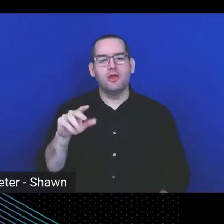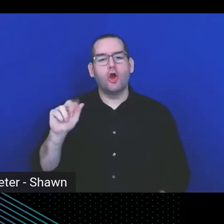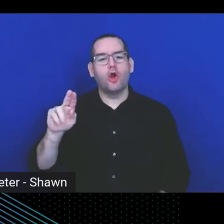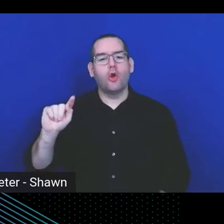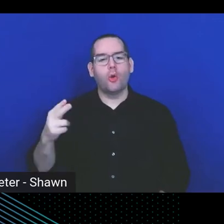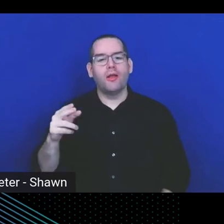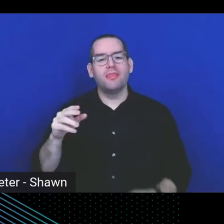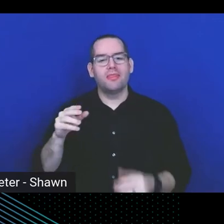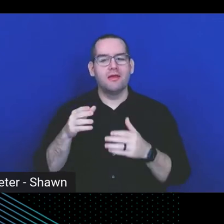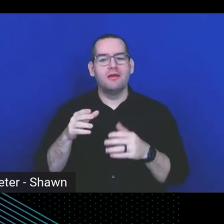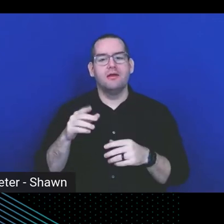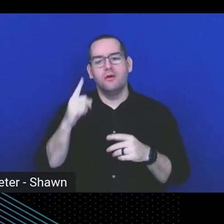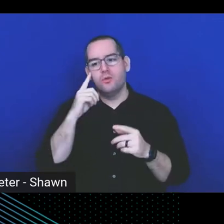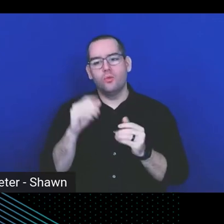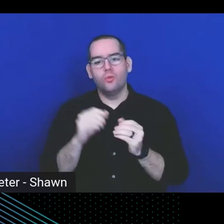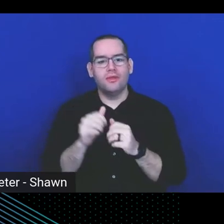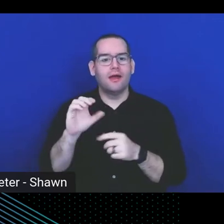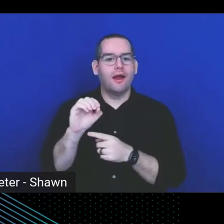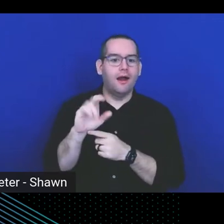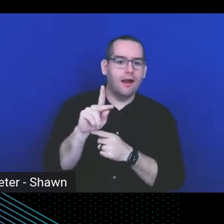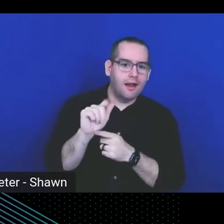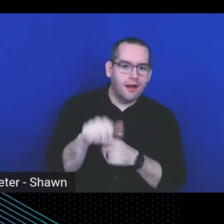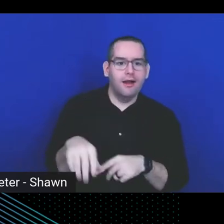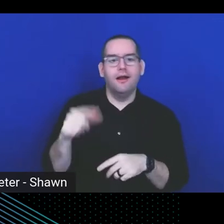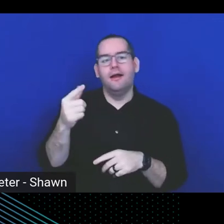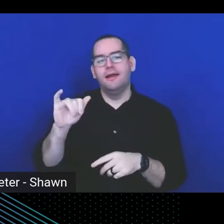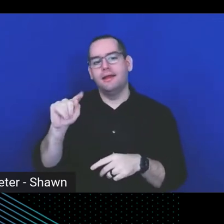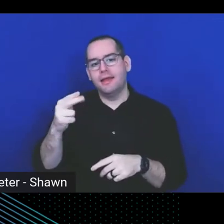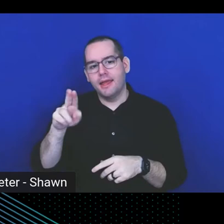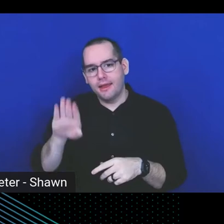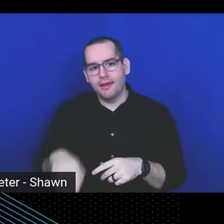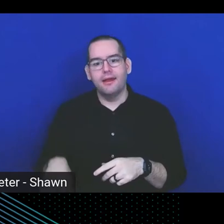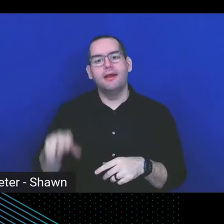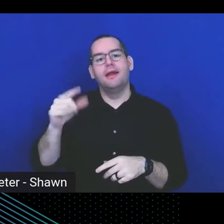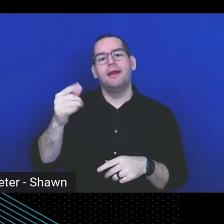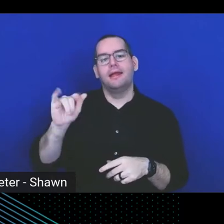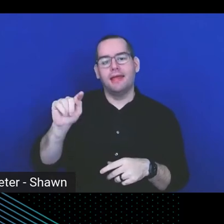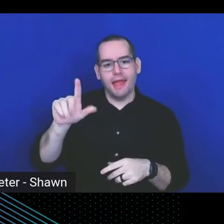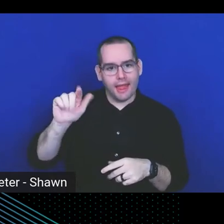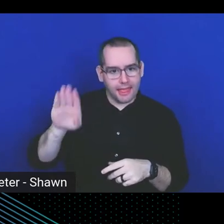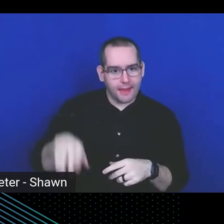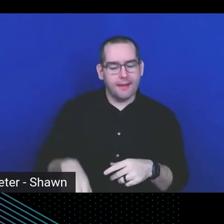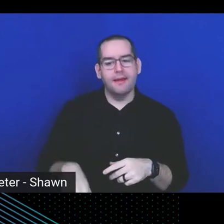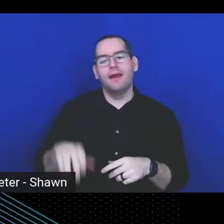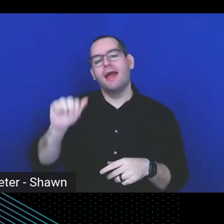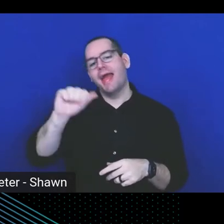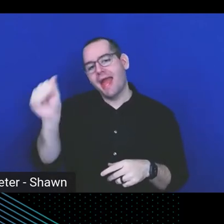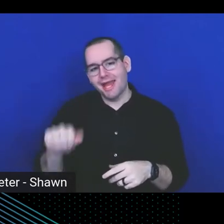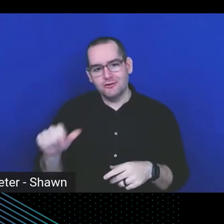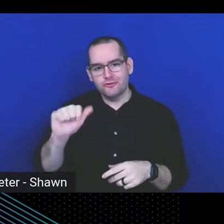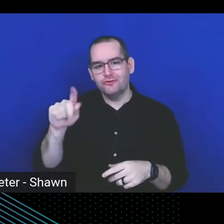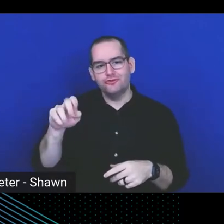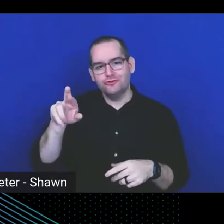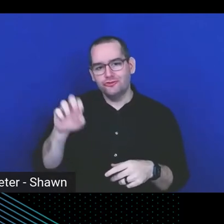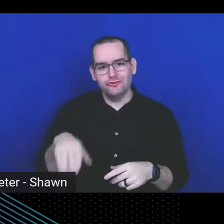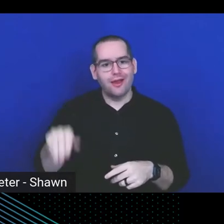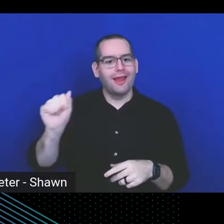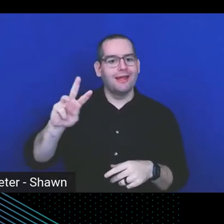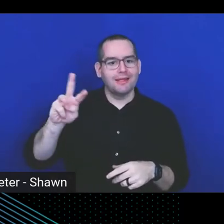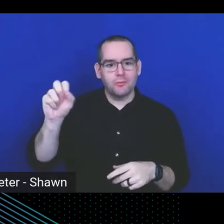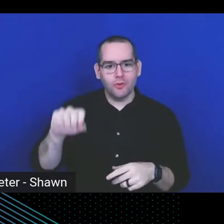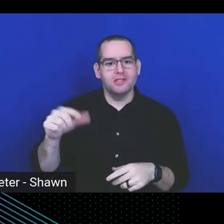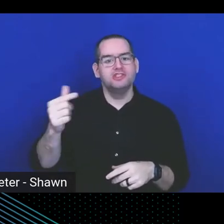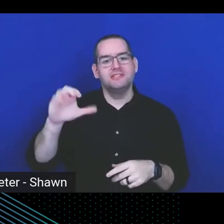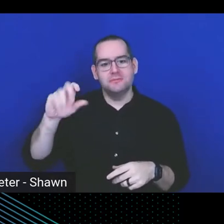integrating with Okta, integrating with GitHub, integrating with GitLab, you know, integrating with Azure, and there's also the AWS and GCP,